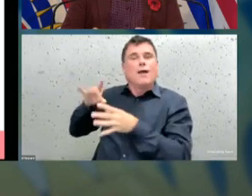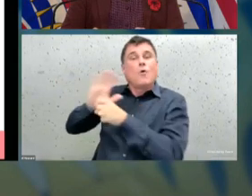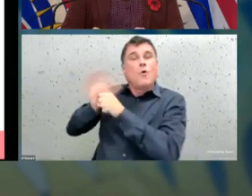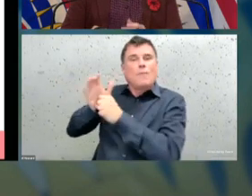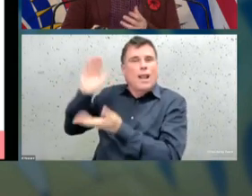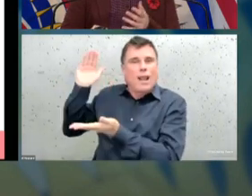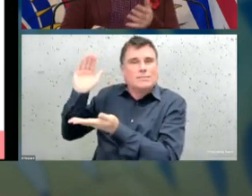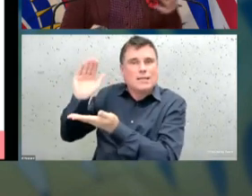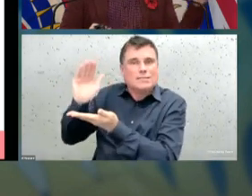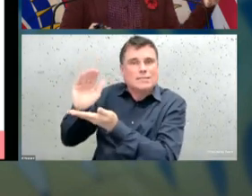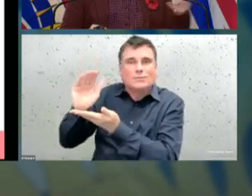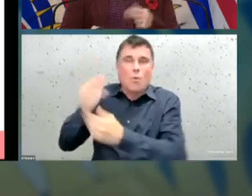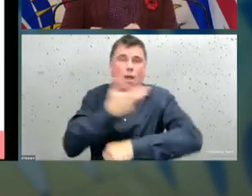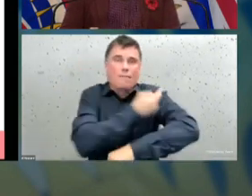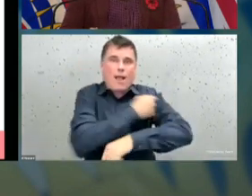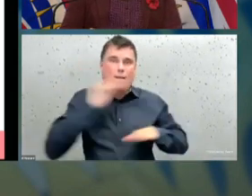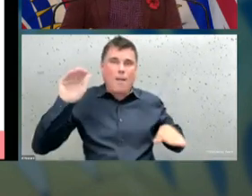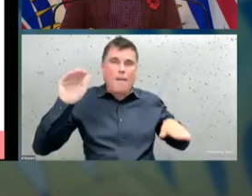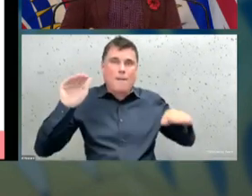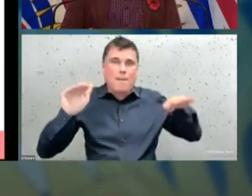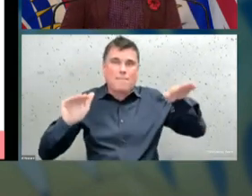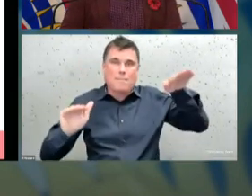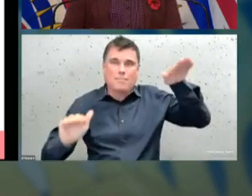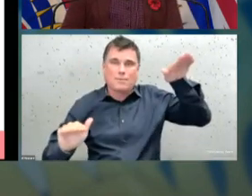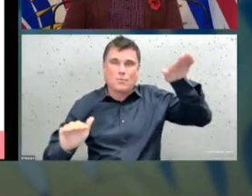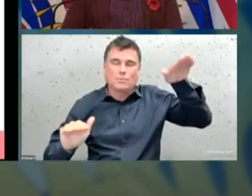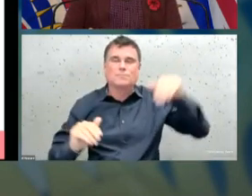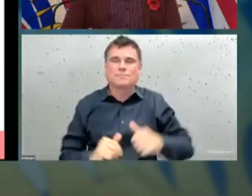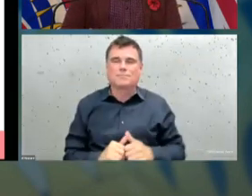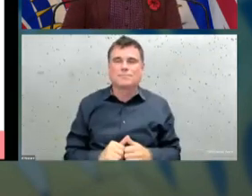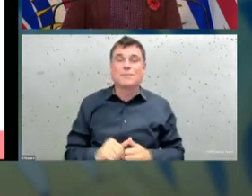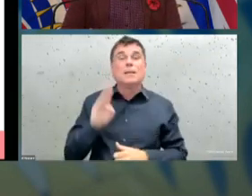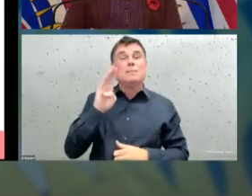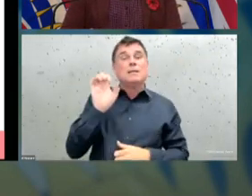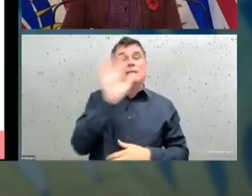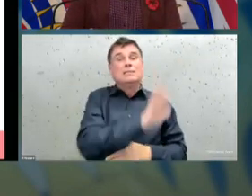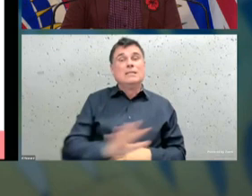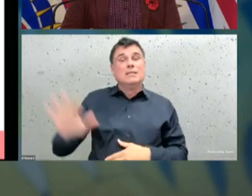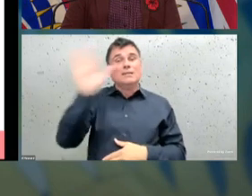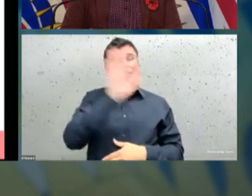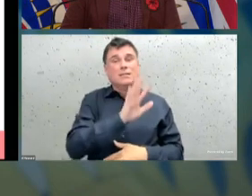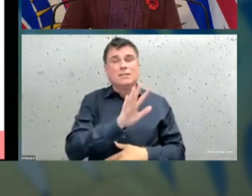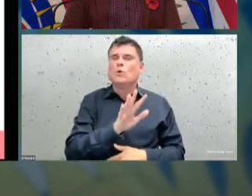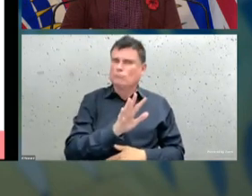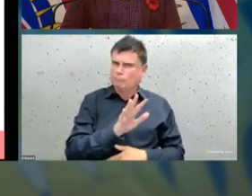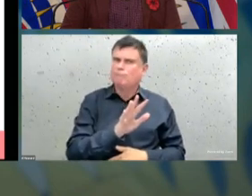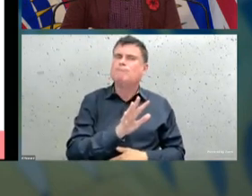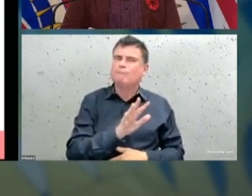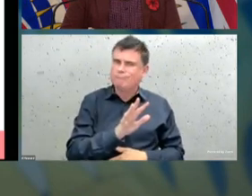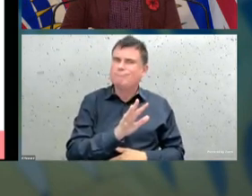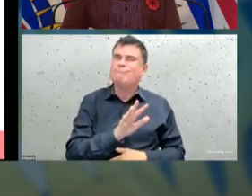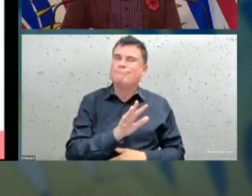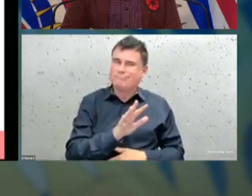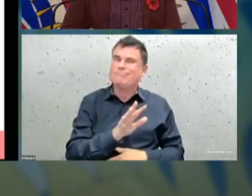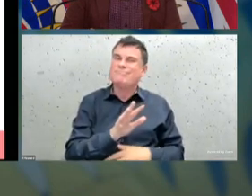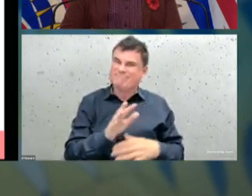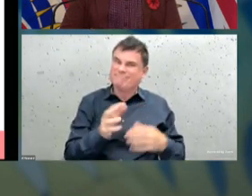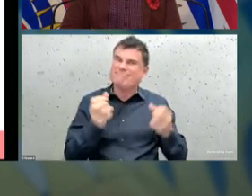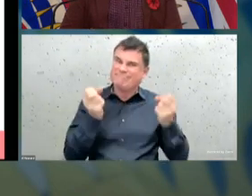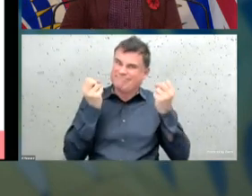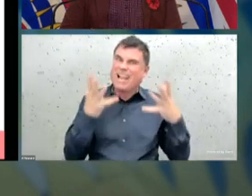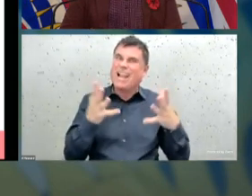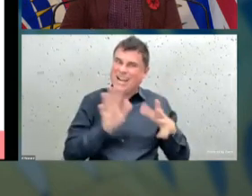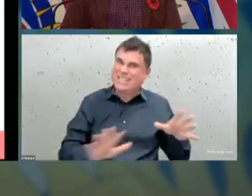province and this is a cumulative case rate since the 1st of January in 2020 up until the end of October.